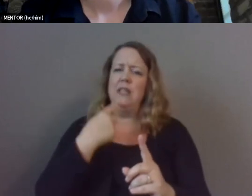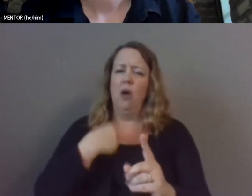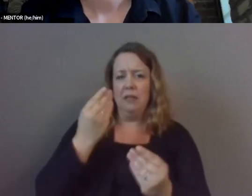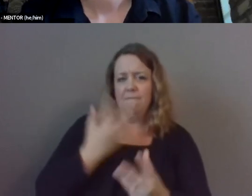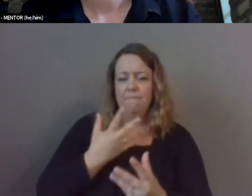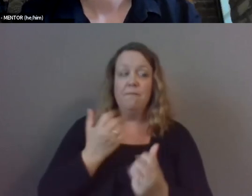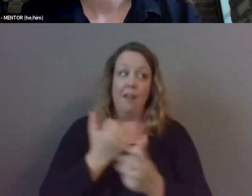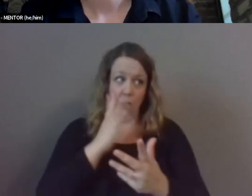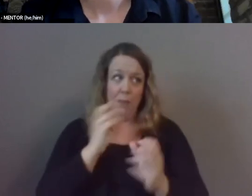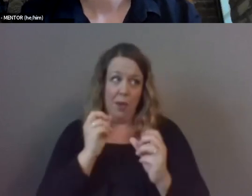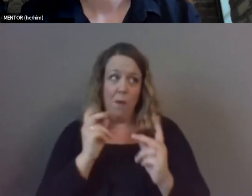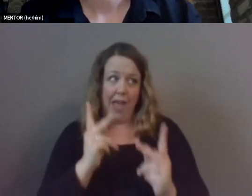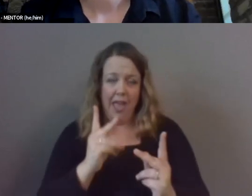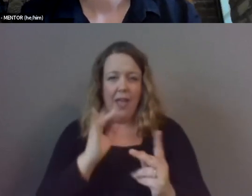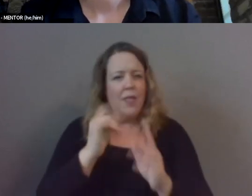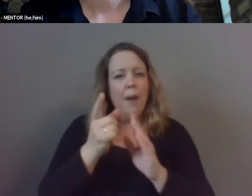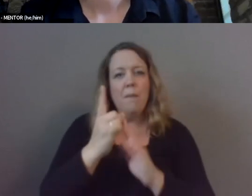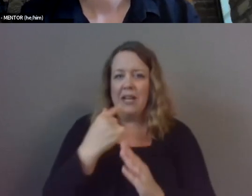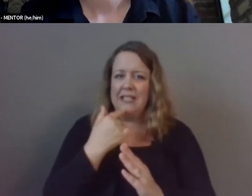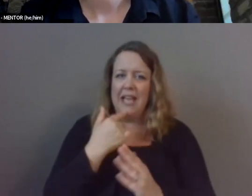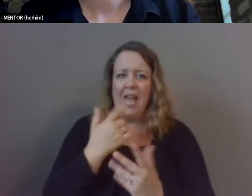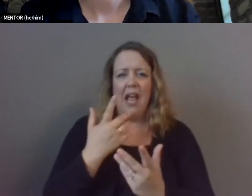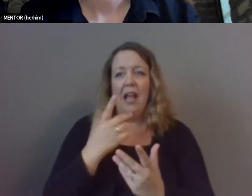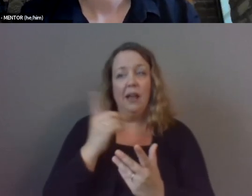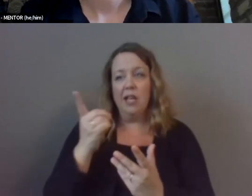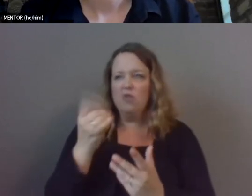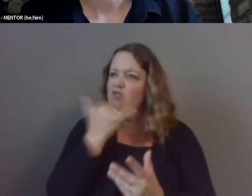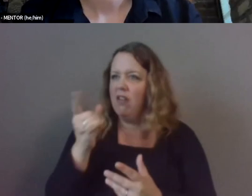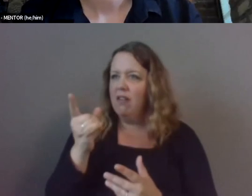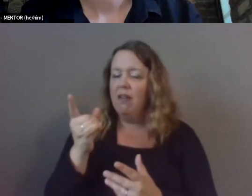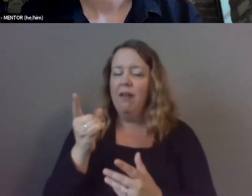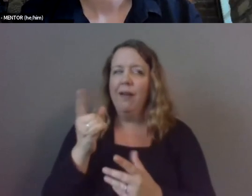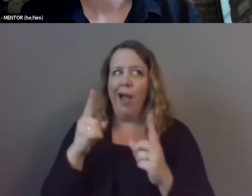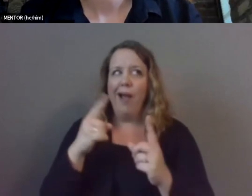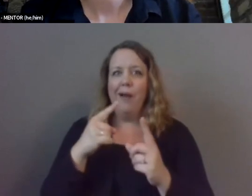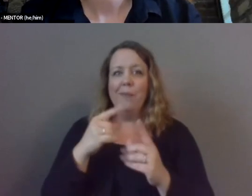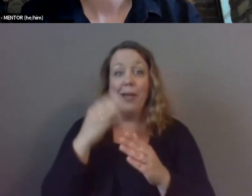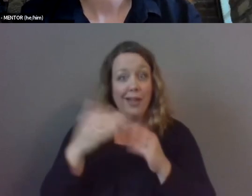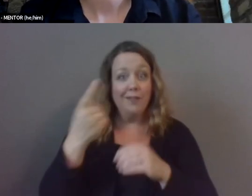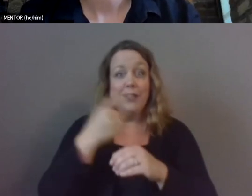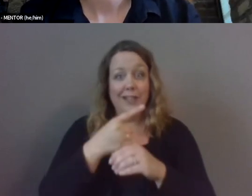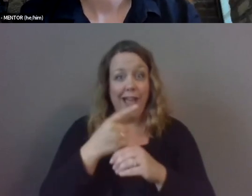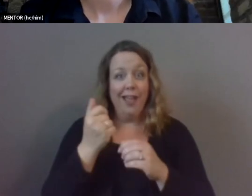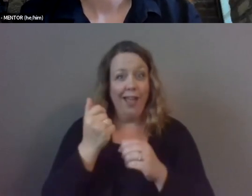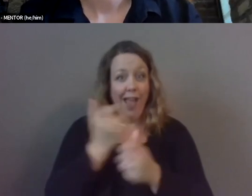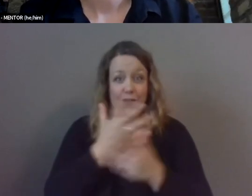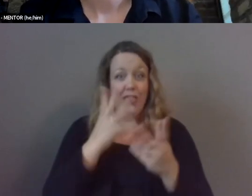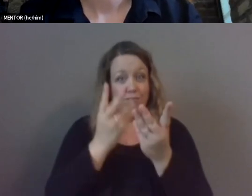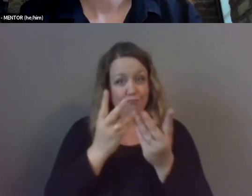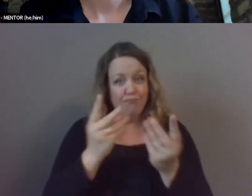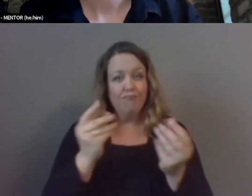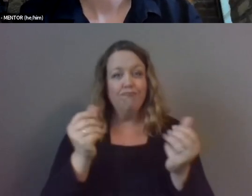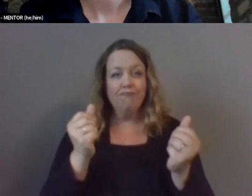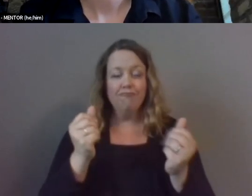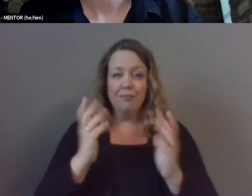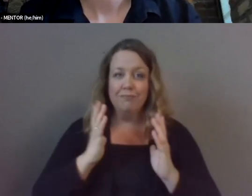okay and at the moment i said like he's not right but at the end of the day everything was just was just all right all the time so that's what i